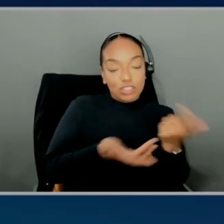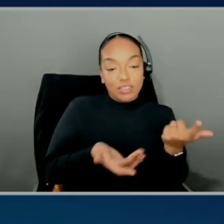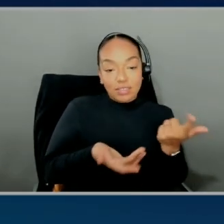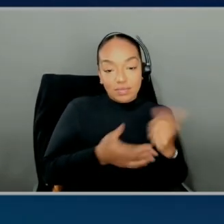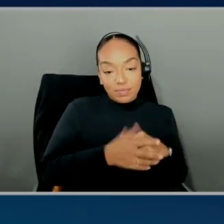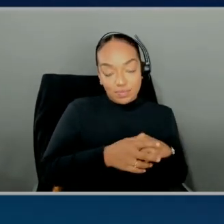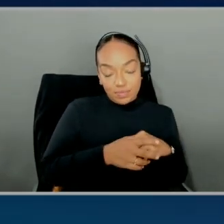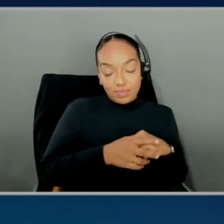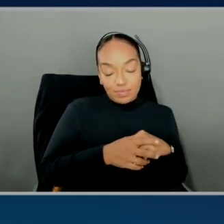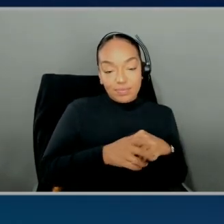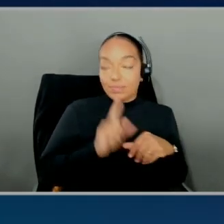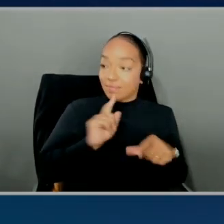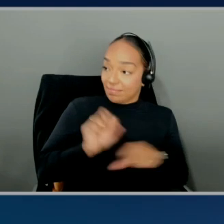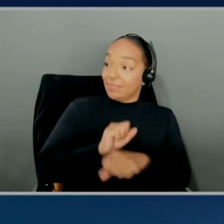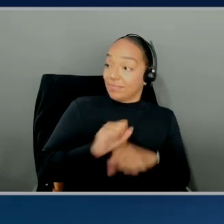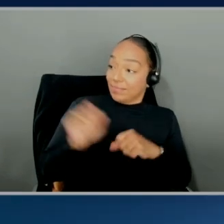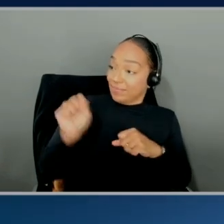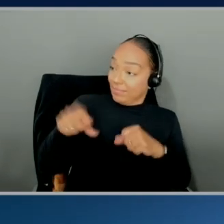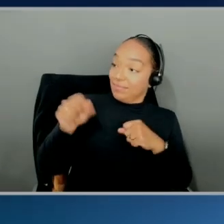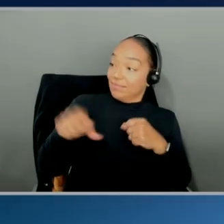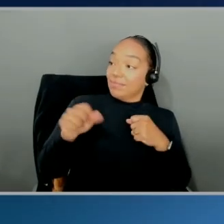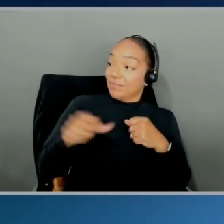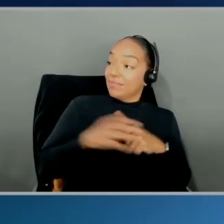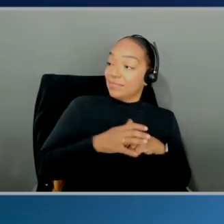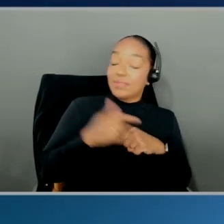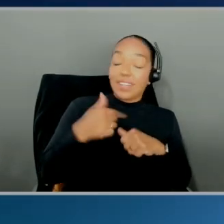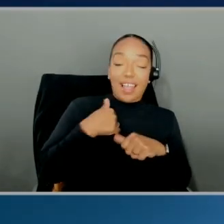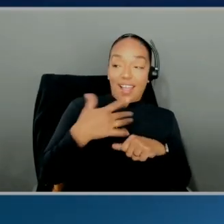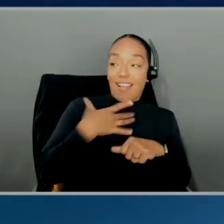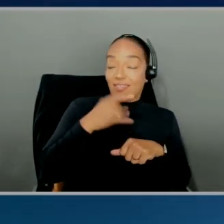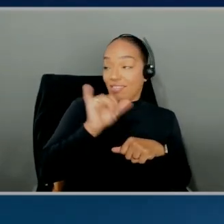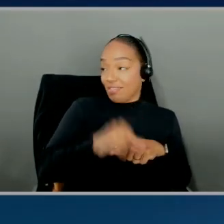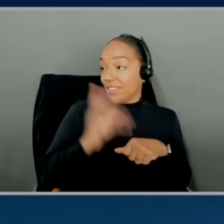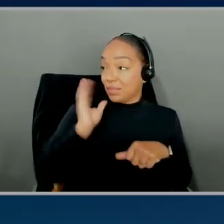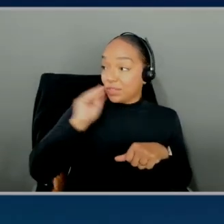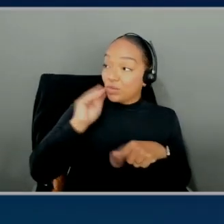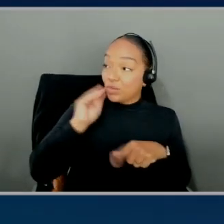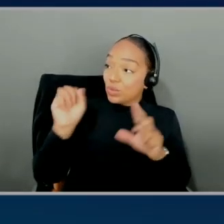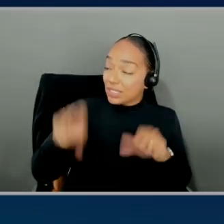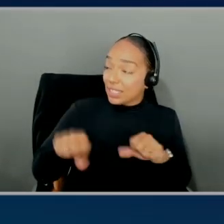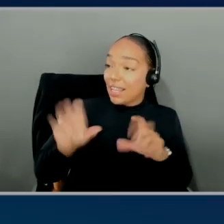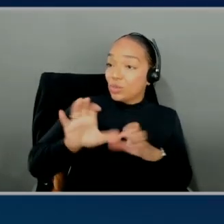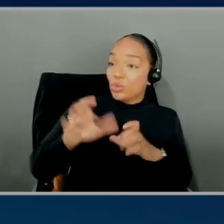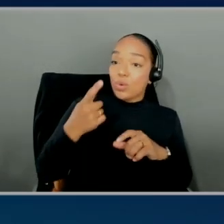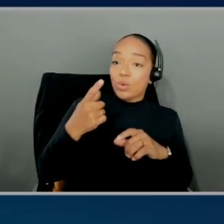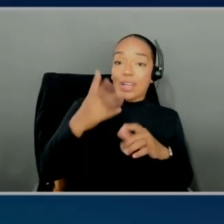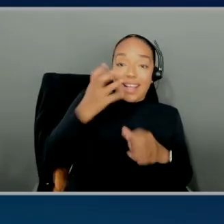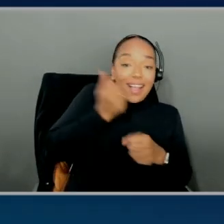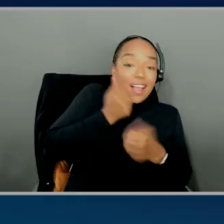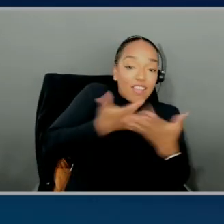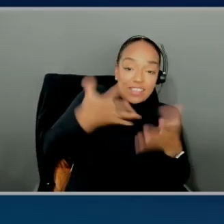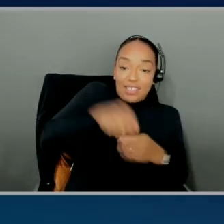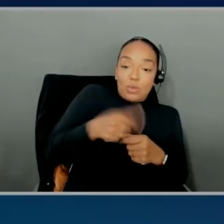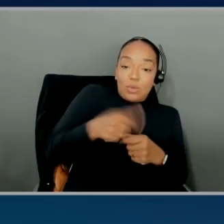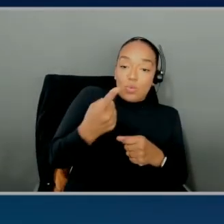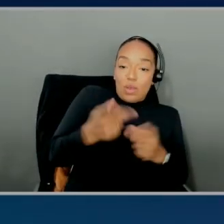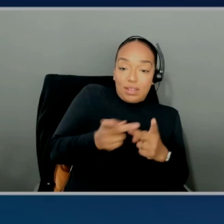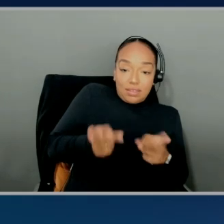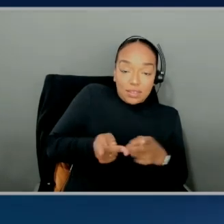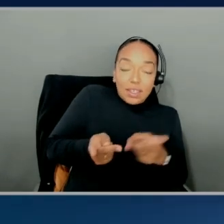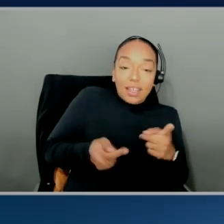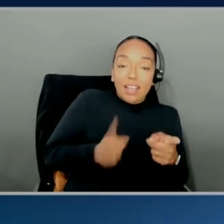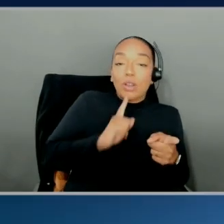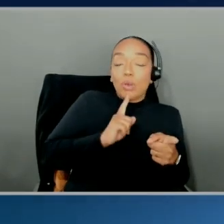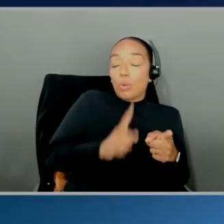Absolutely. Absolutely. I think it's, I like the experience of being able to do all of this in one interface. Yes. And I really, again, this is very